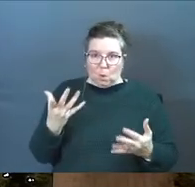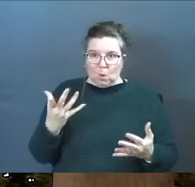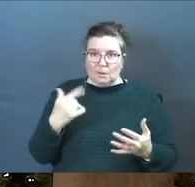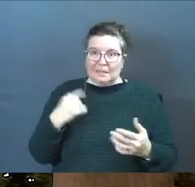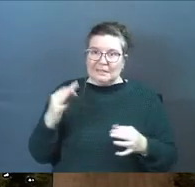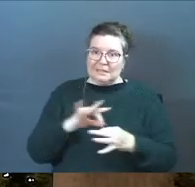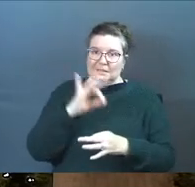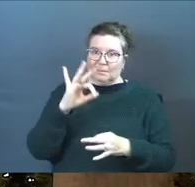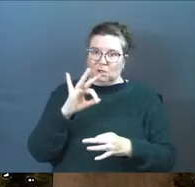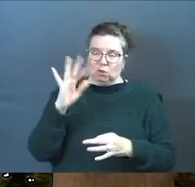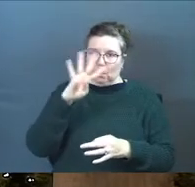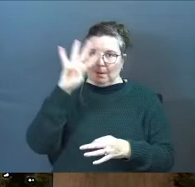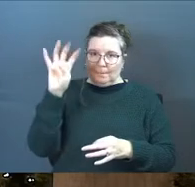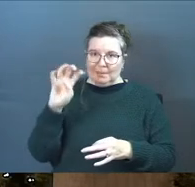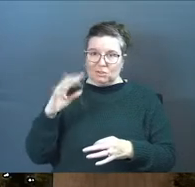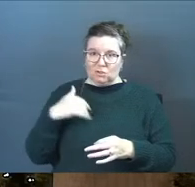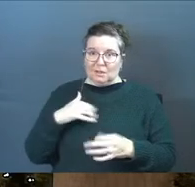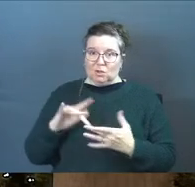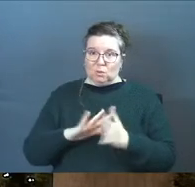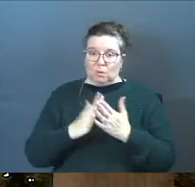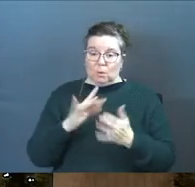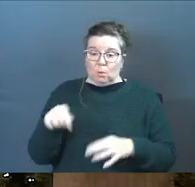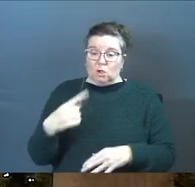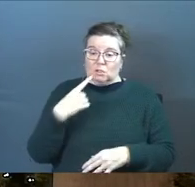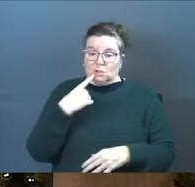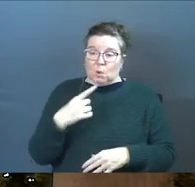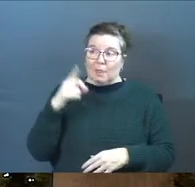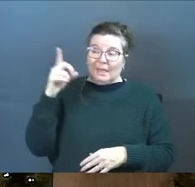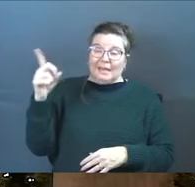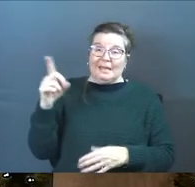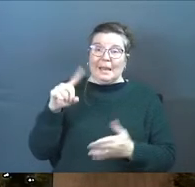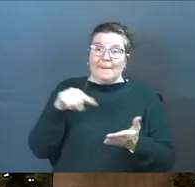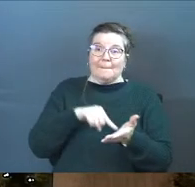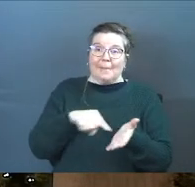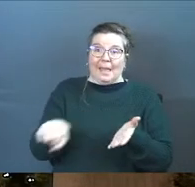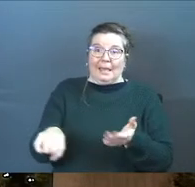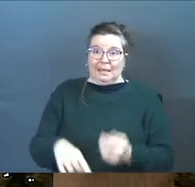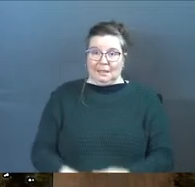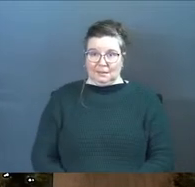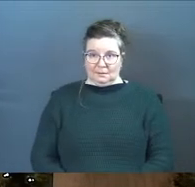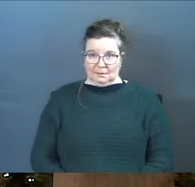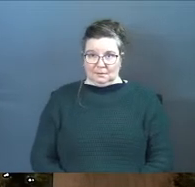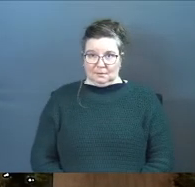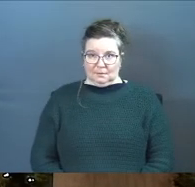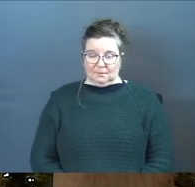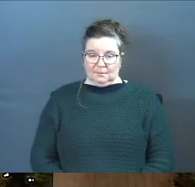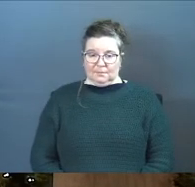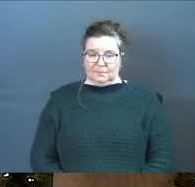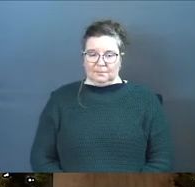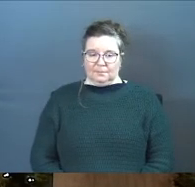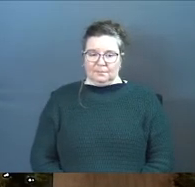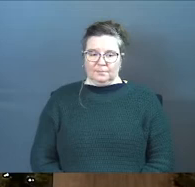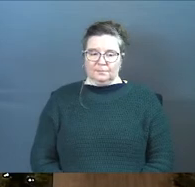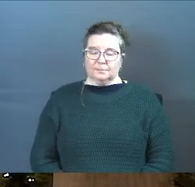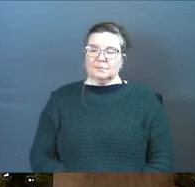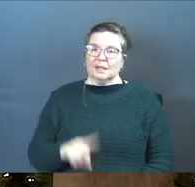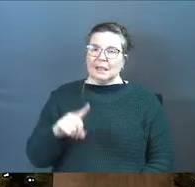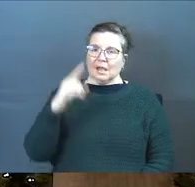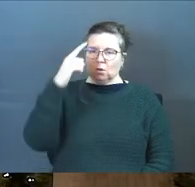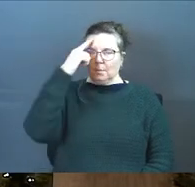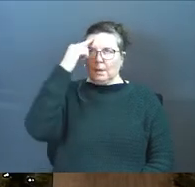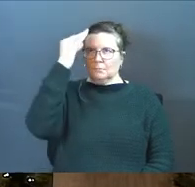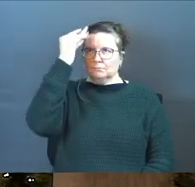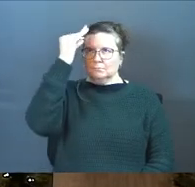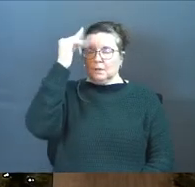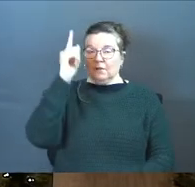it's a spiritual mystery in the scripture we're just told he paid the debt let your brain